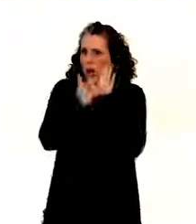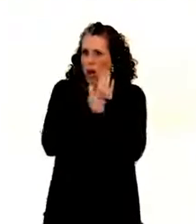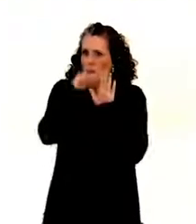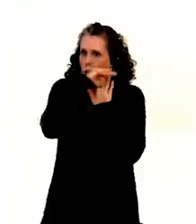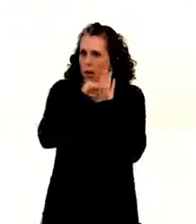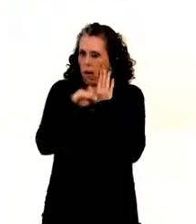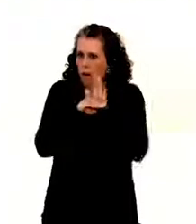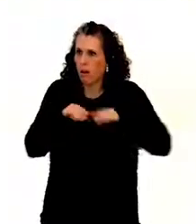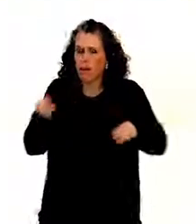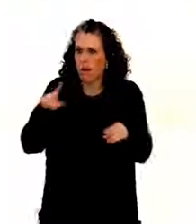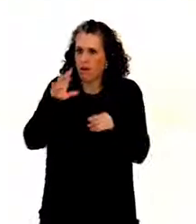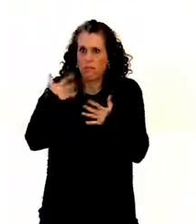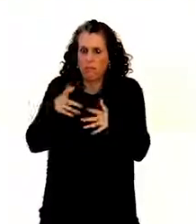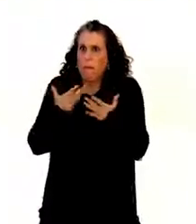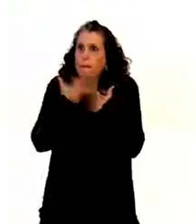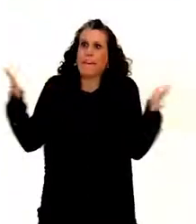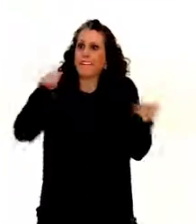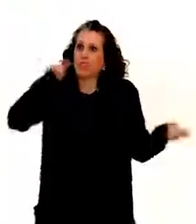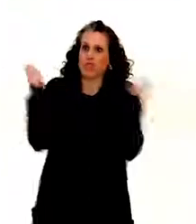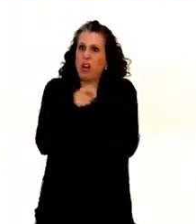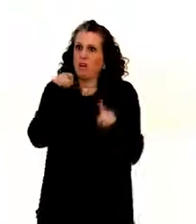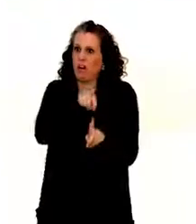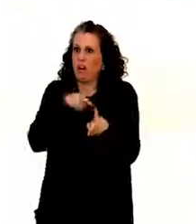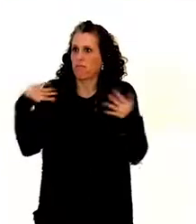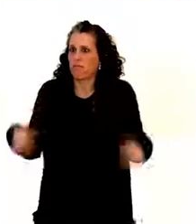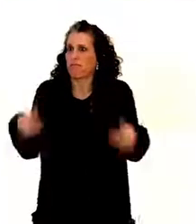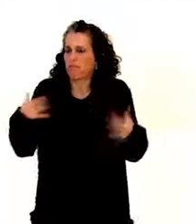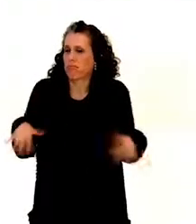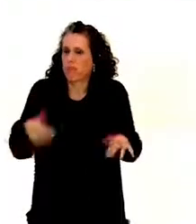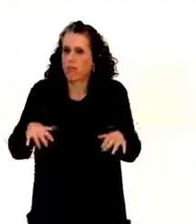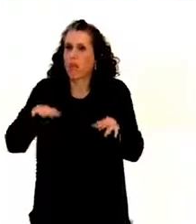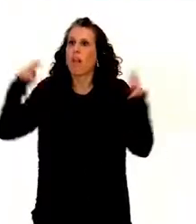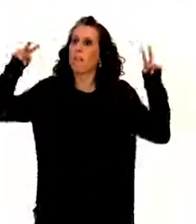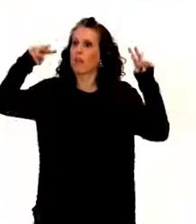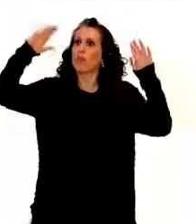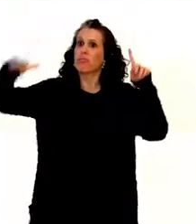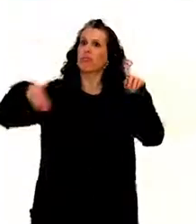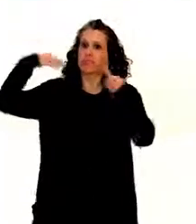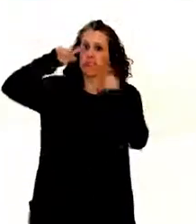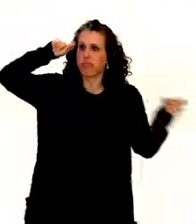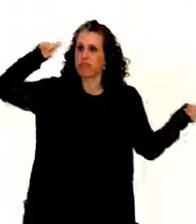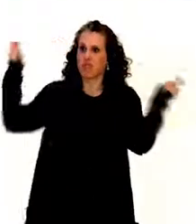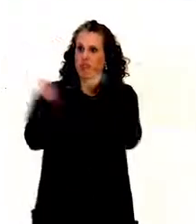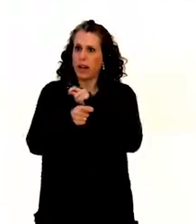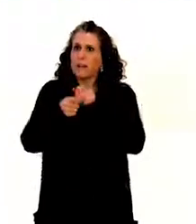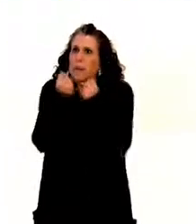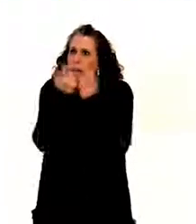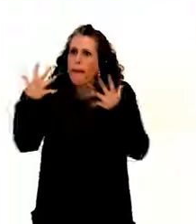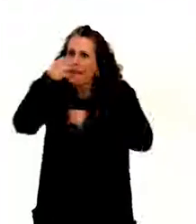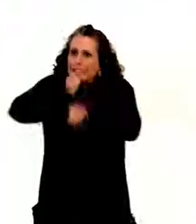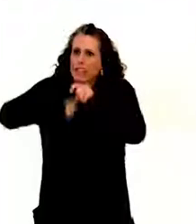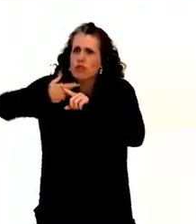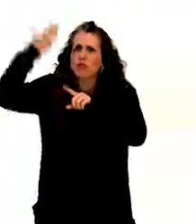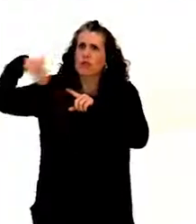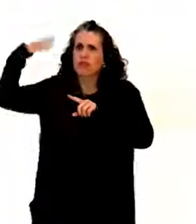and greatest changes of paradigm. Because many years ago, when I was student of the